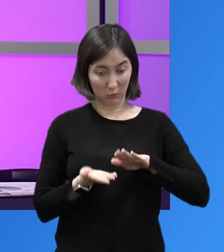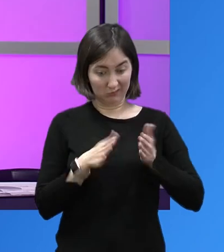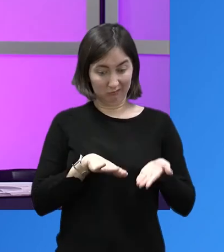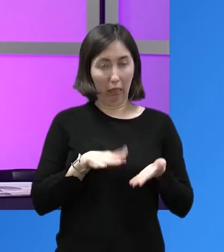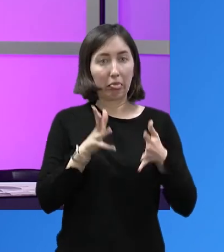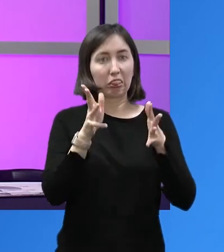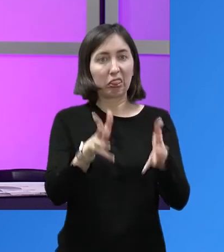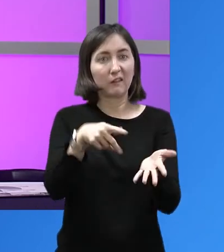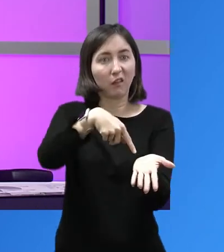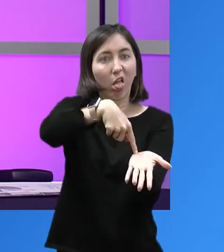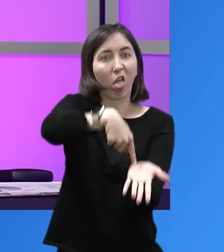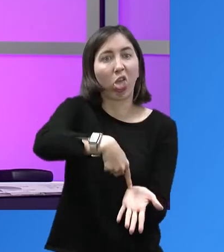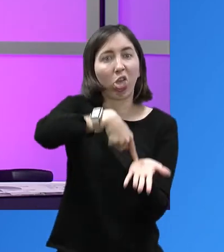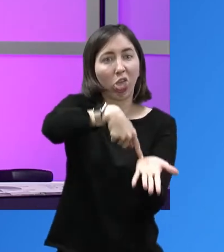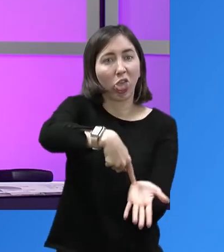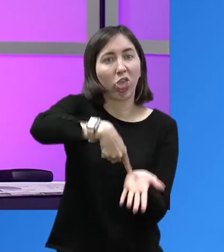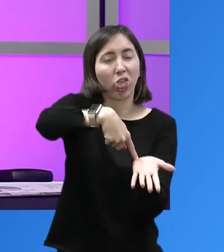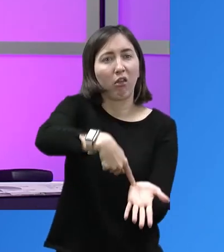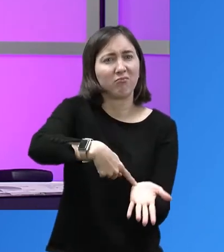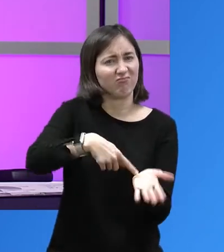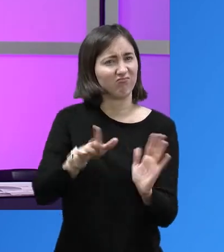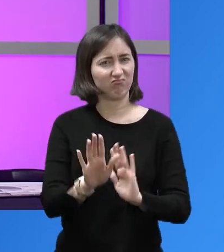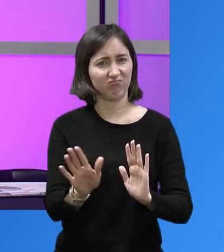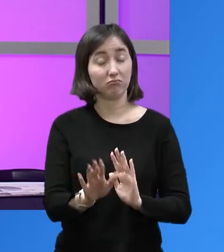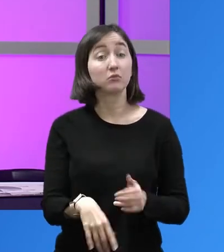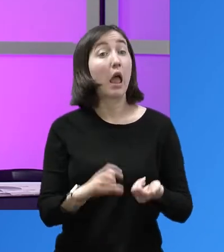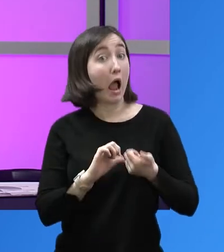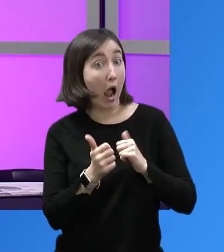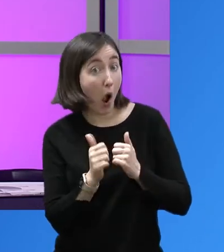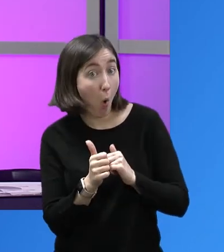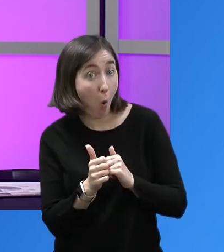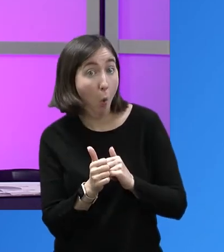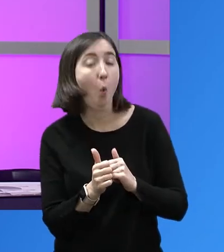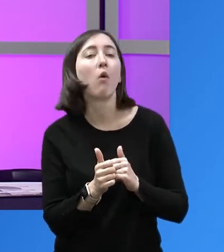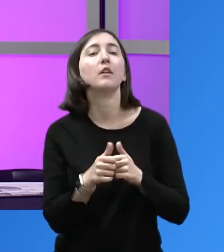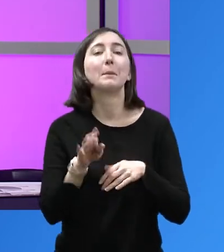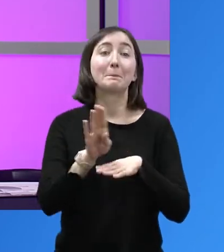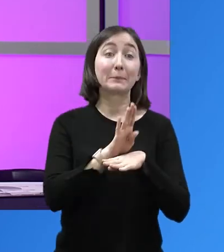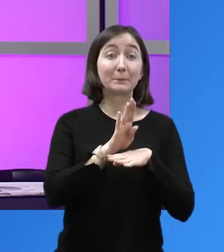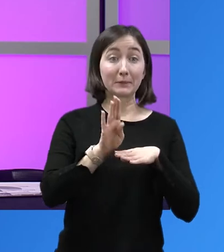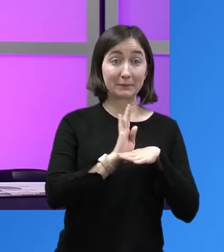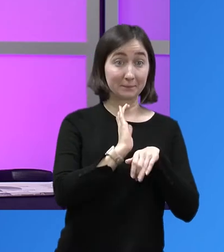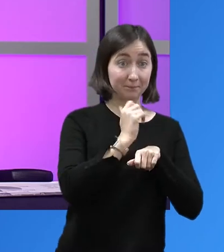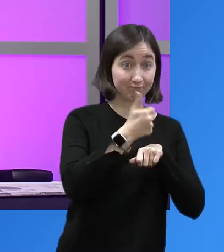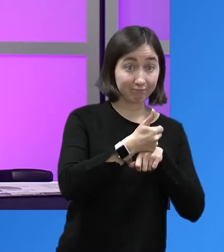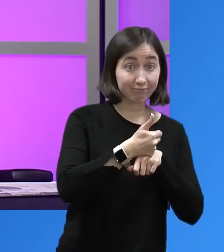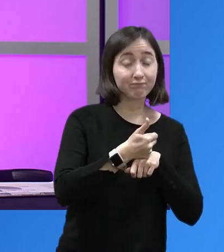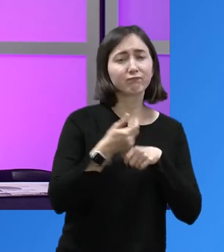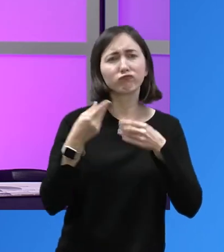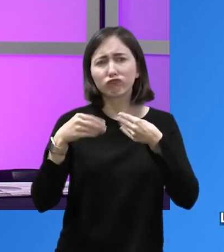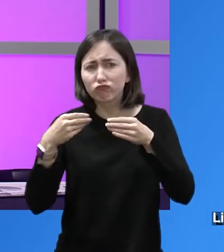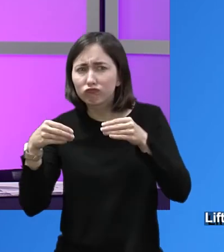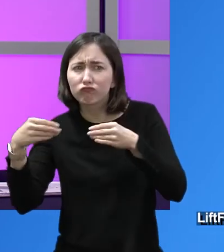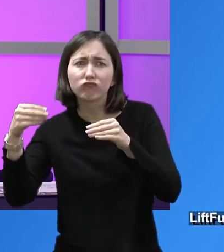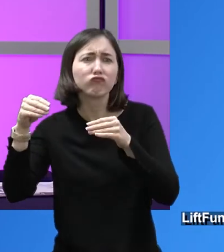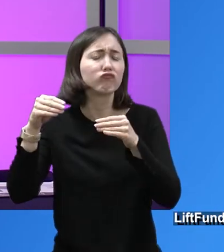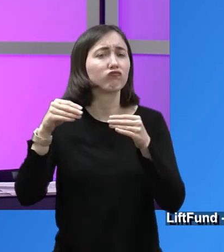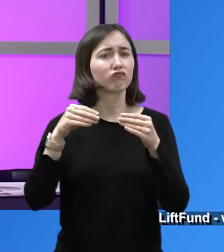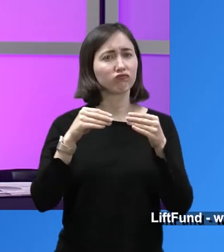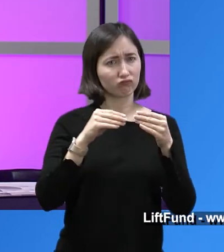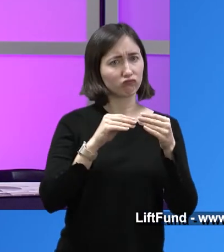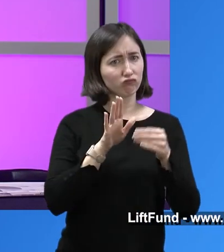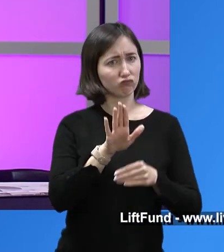And the way we're going to be talking about it is through entrepreneurship and small businesses. So, you know, I